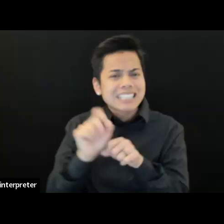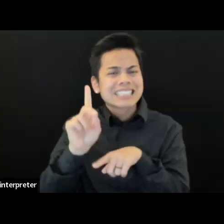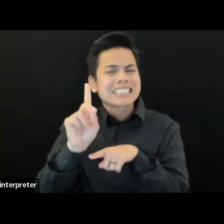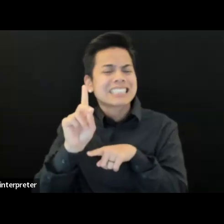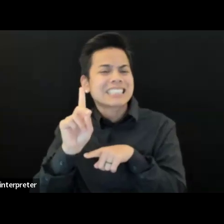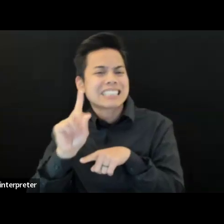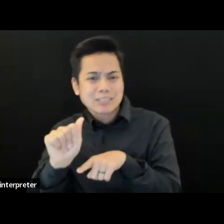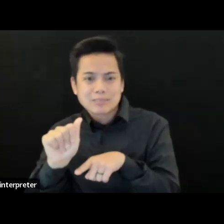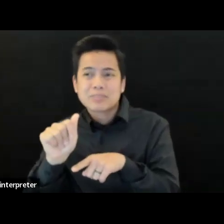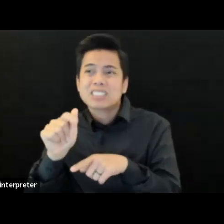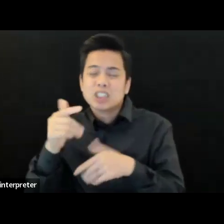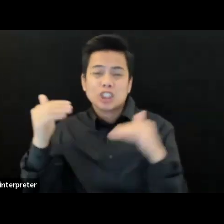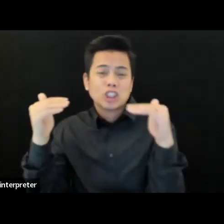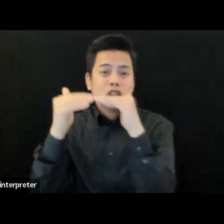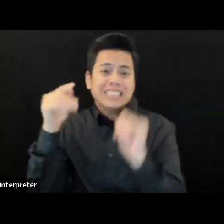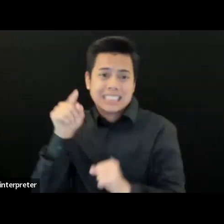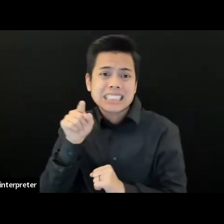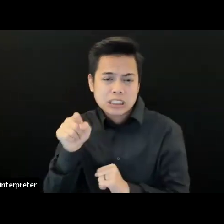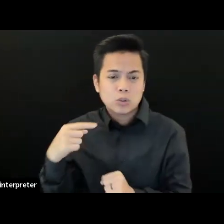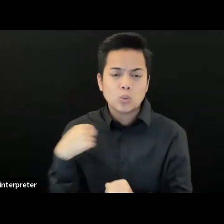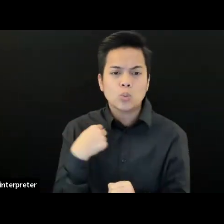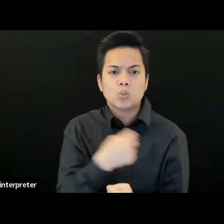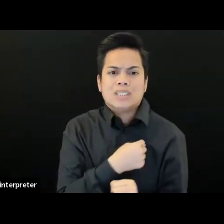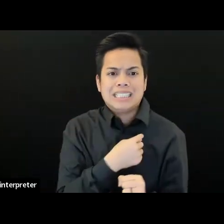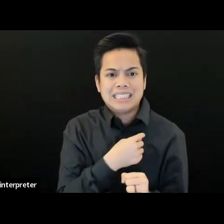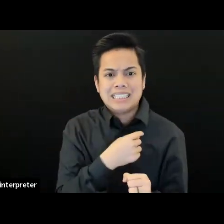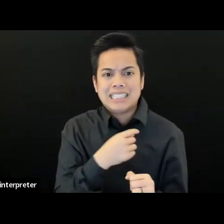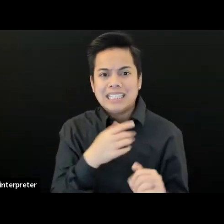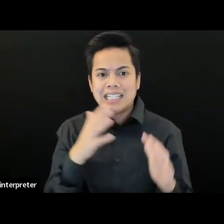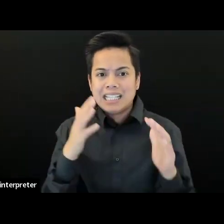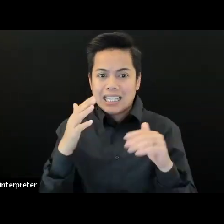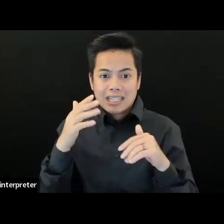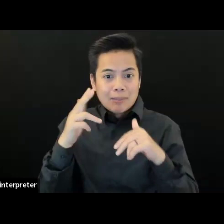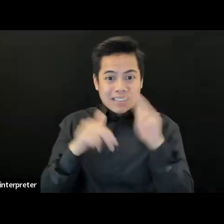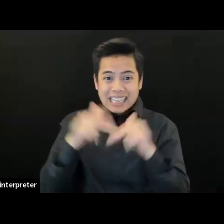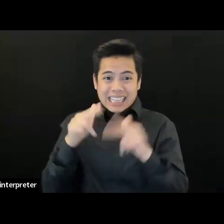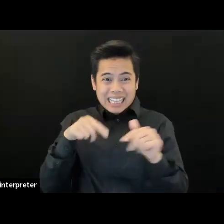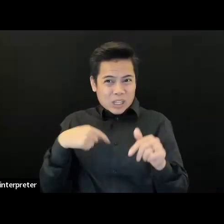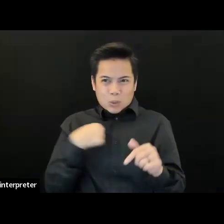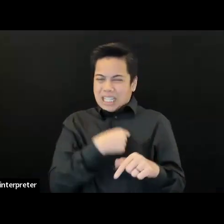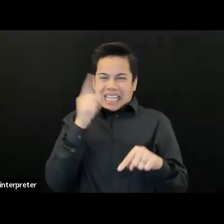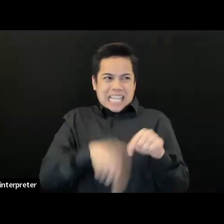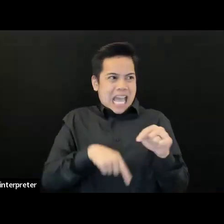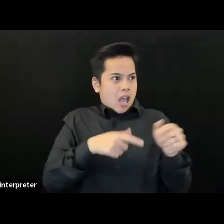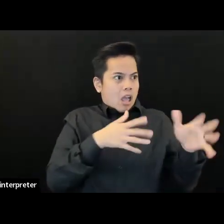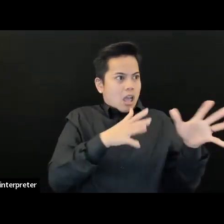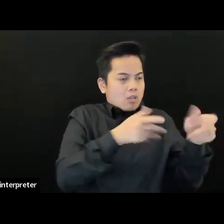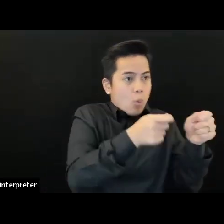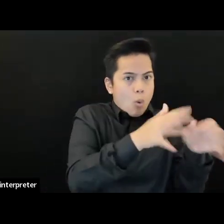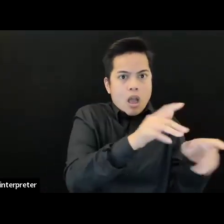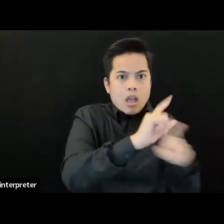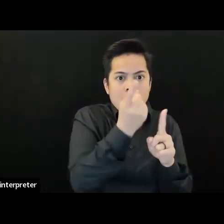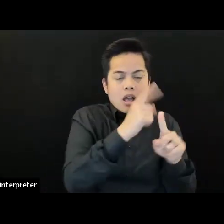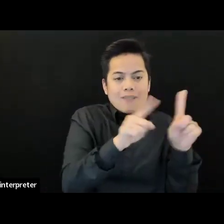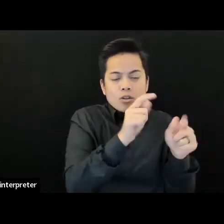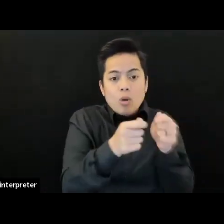all of those policies and what that is going to look like. And also working with our staff so that everybody will be trained in